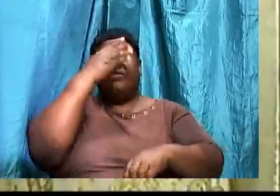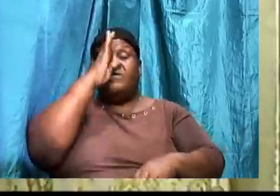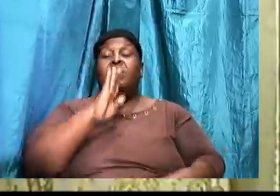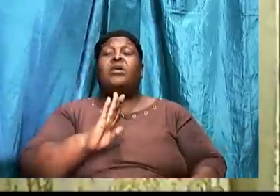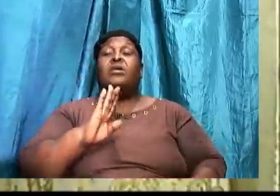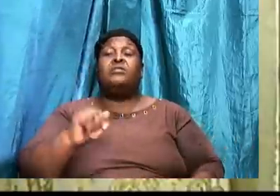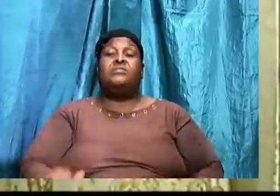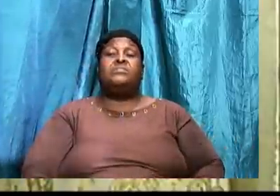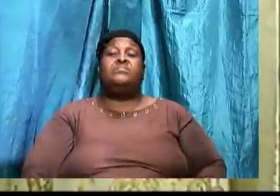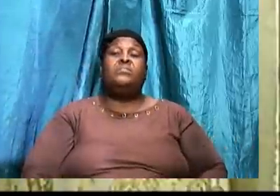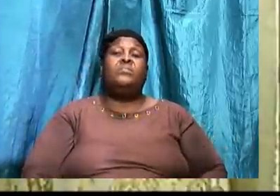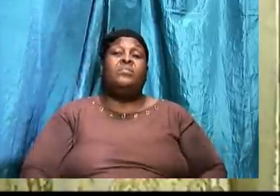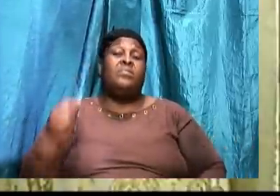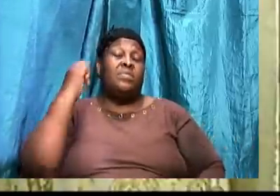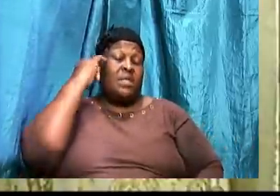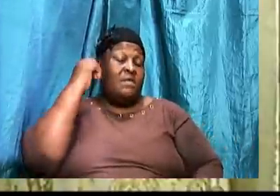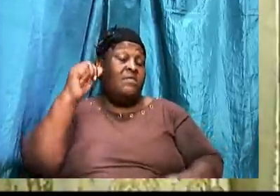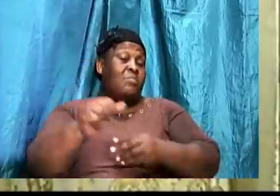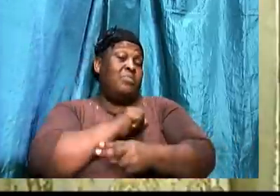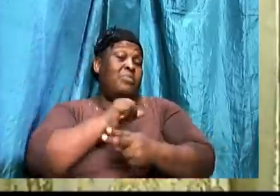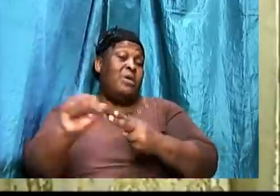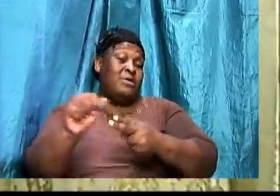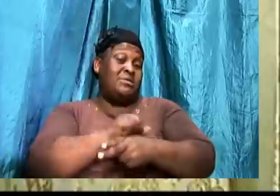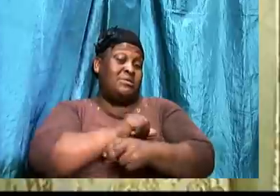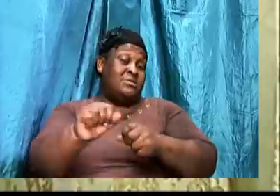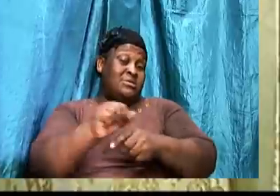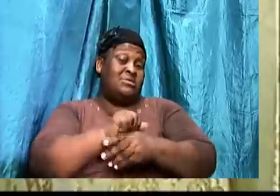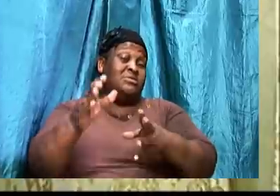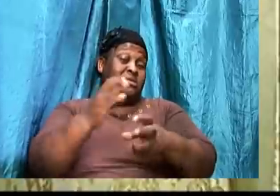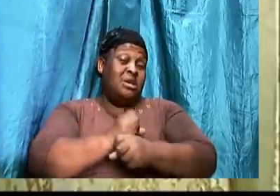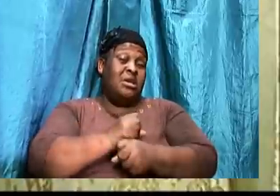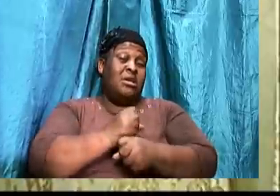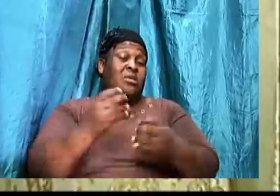If you practice to take what belongs to God.